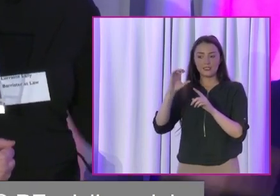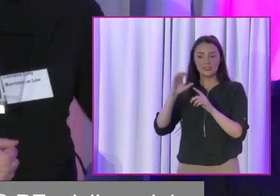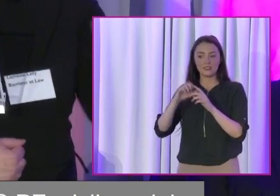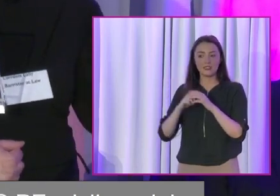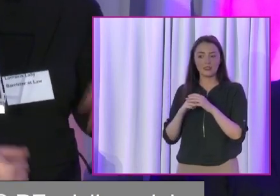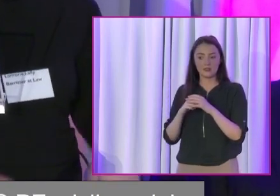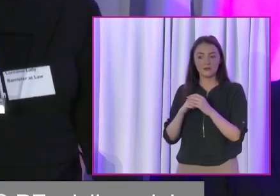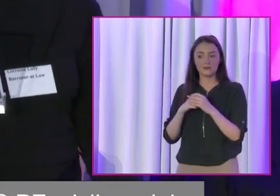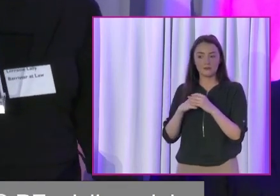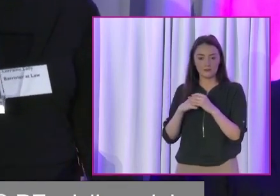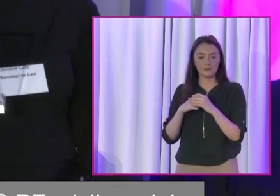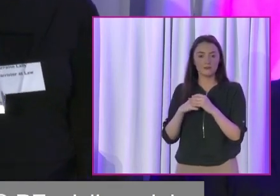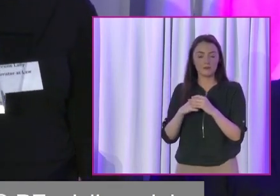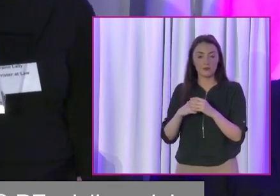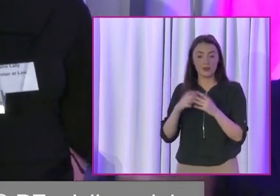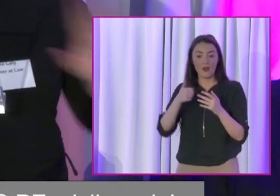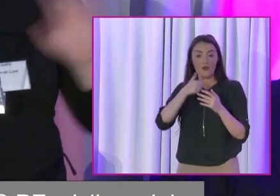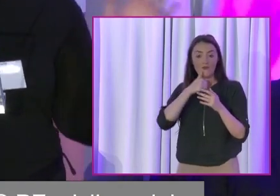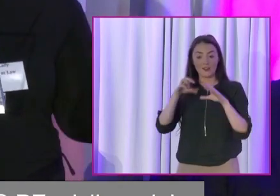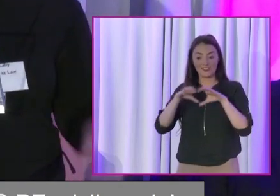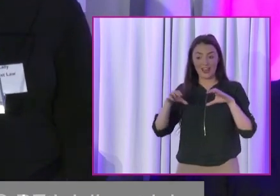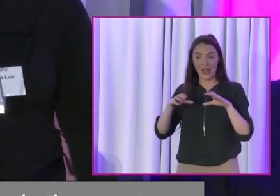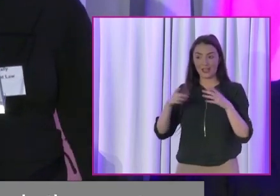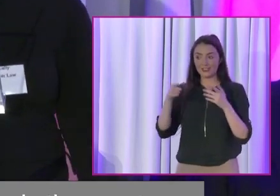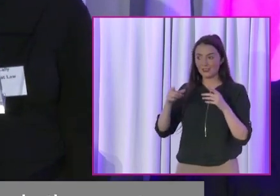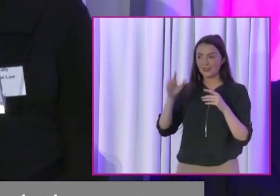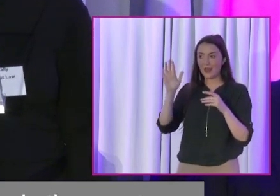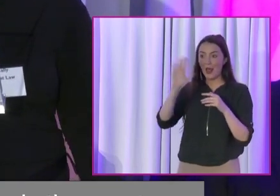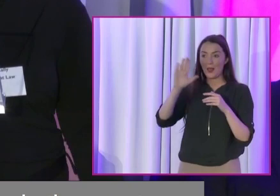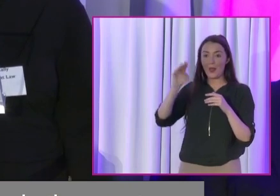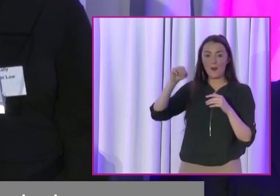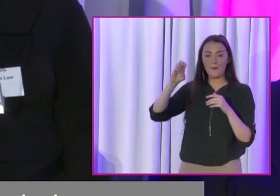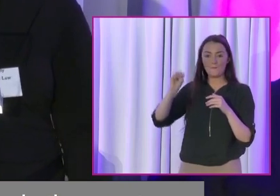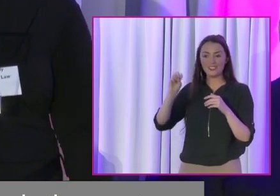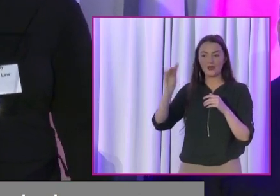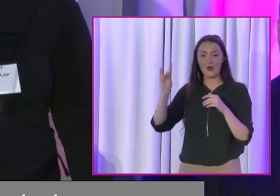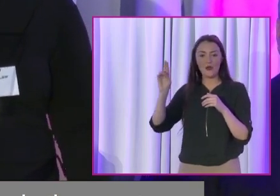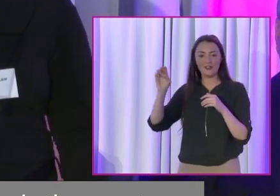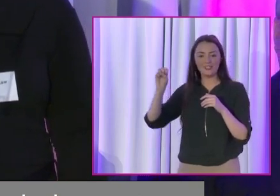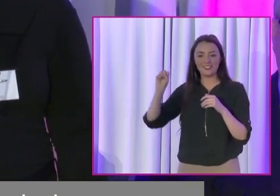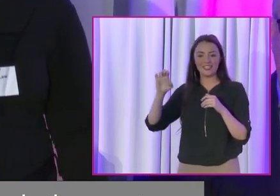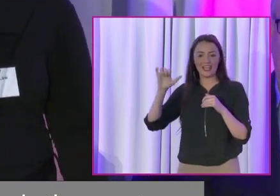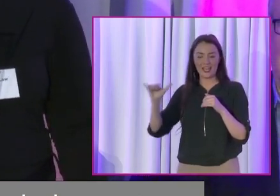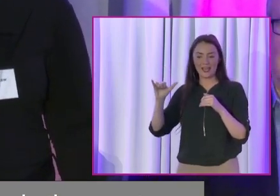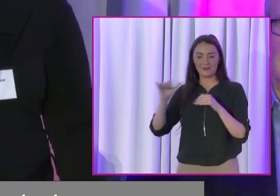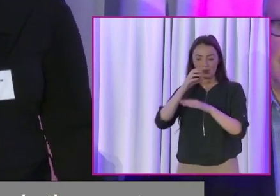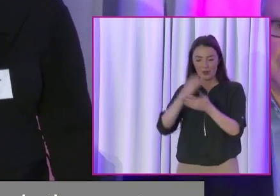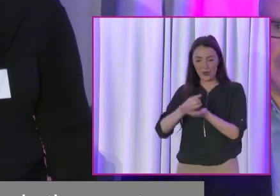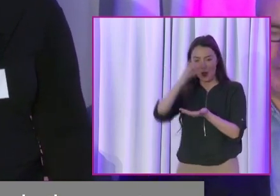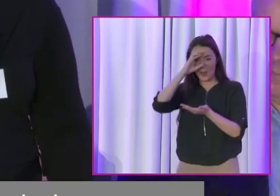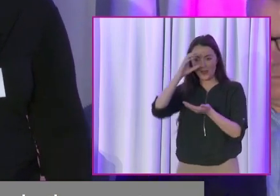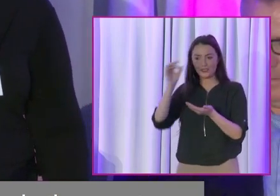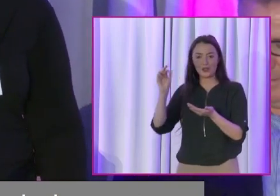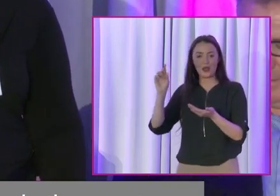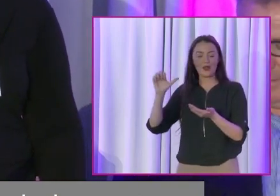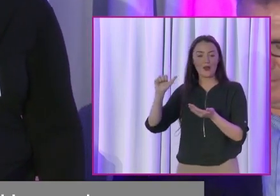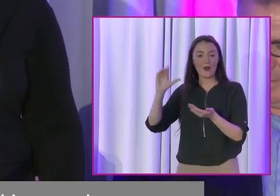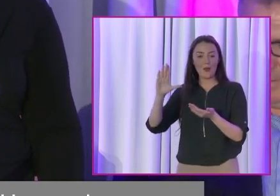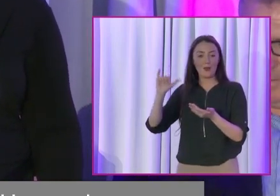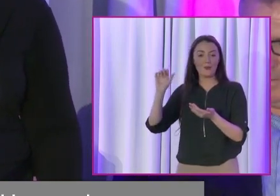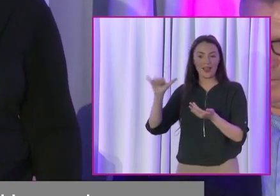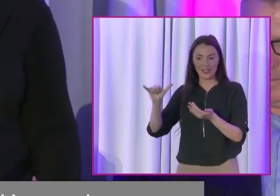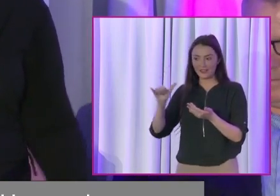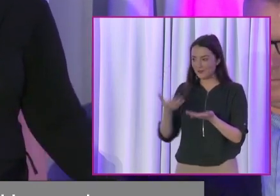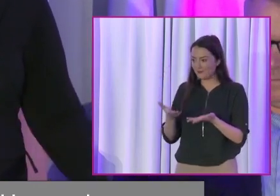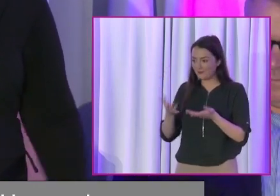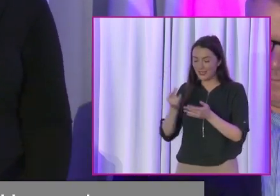the country the year I came in. We did that. So hello, Miss Hussey in Dominican College, Tillerson, Galway. You did a great job. You inspired all of us to use our vote and